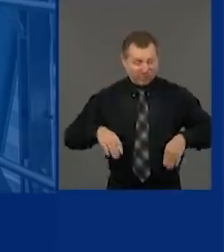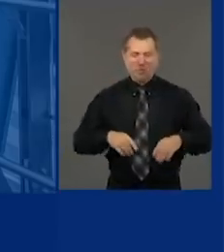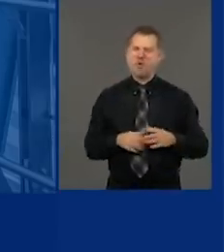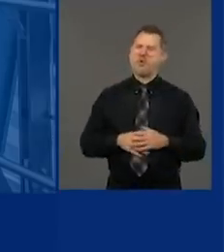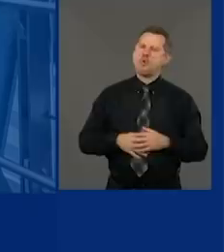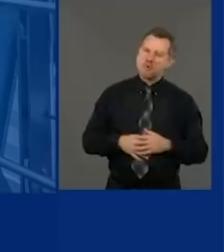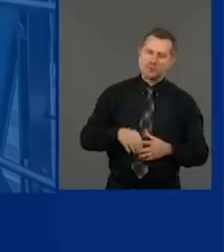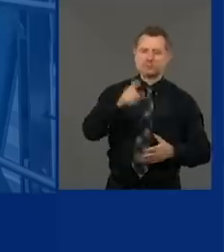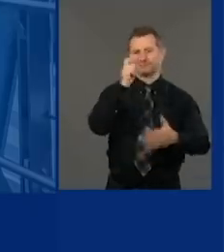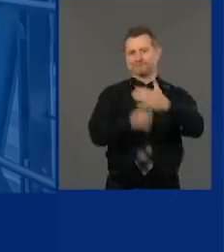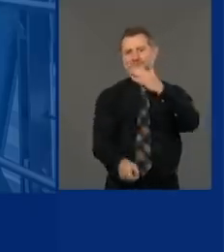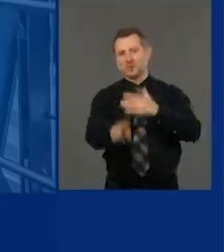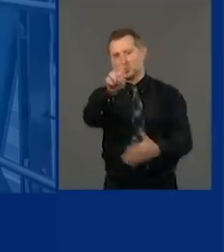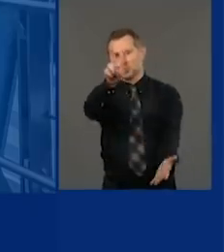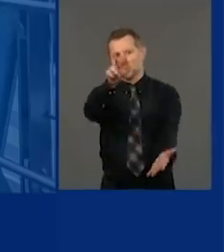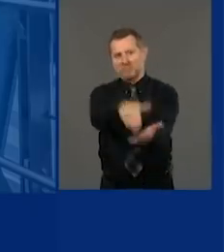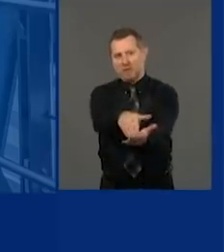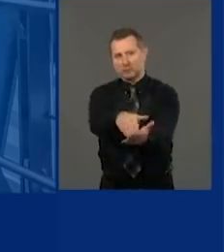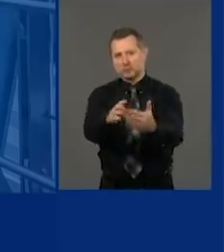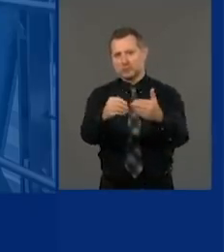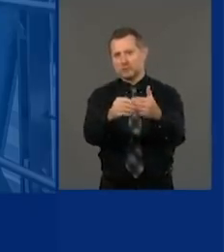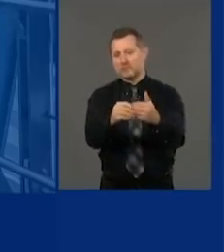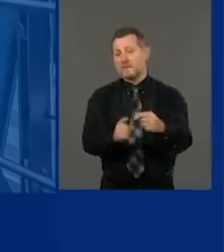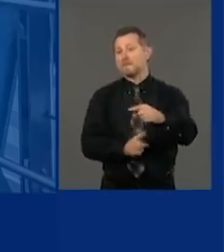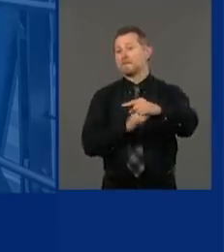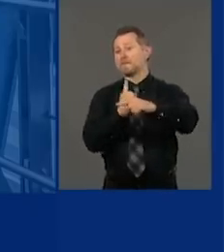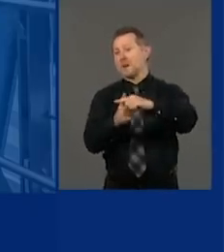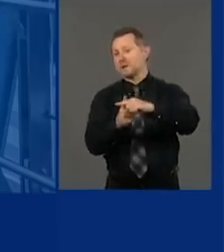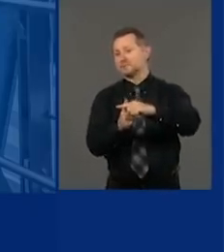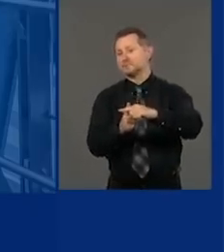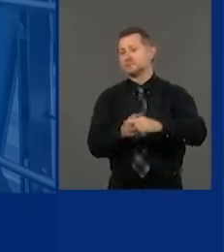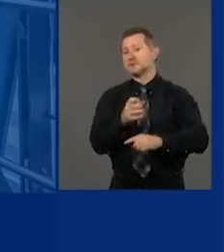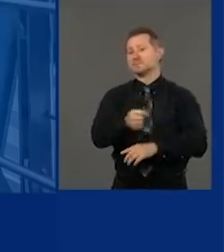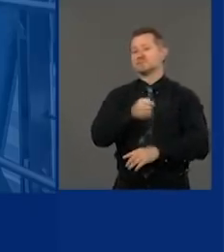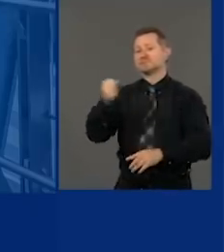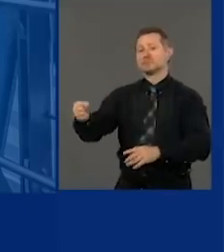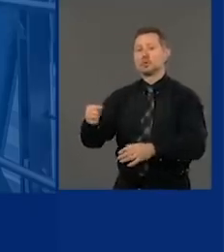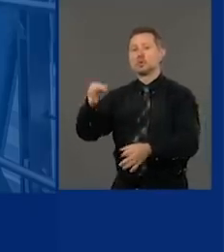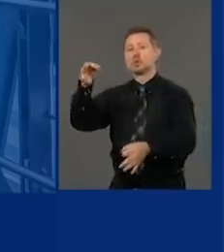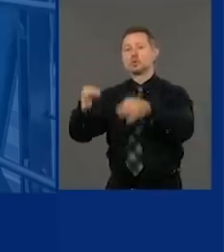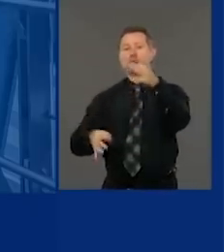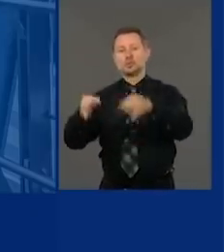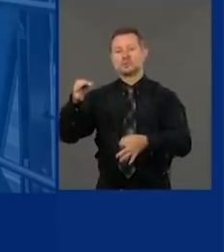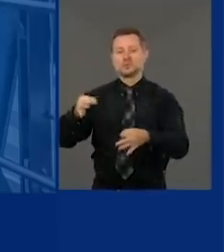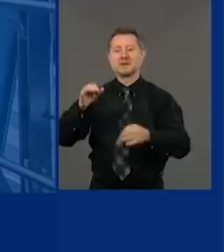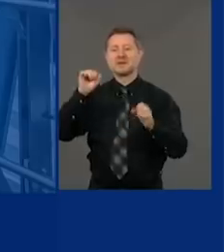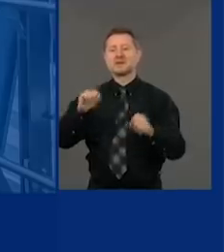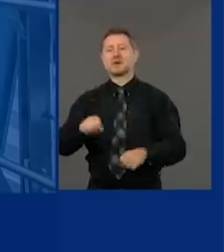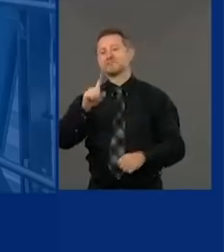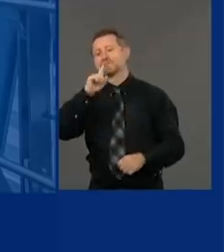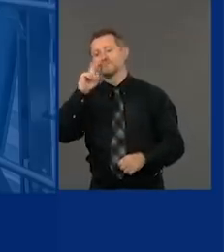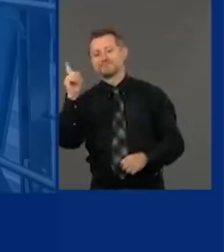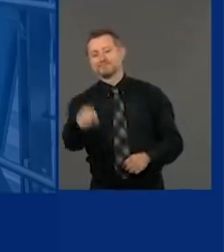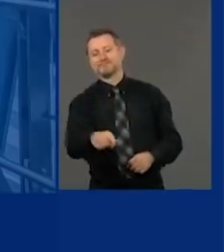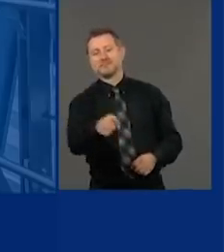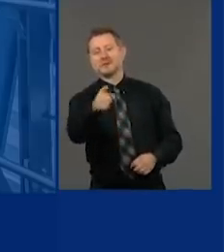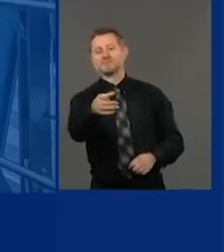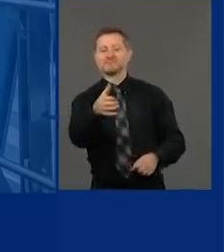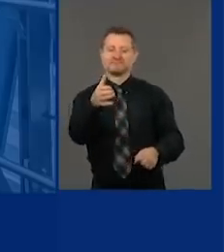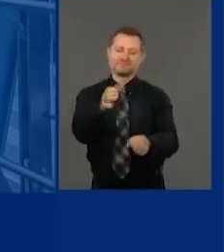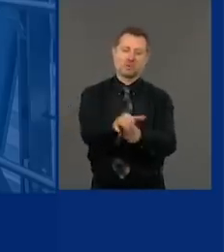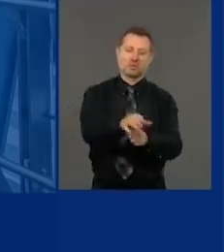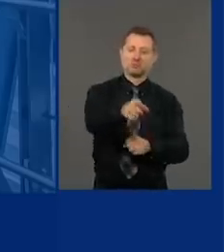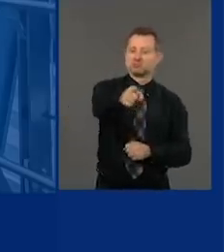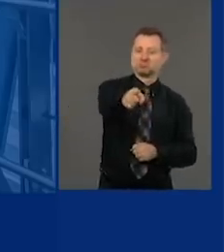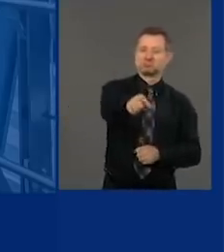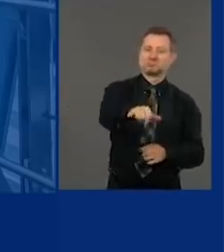you have a $2,000 fine, you can then be brought to a hearing and ordered to complete mandatory